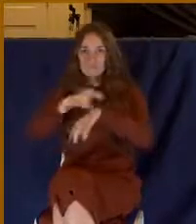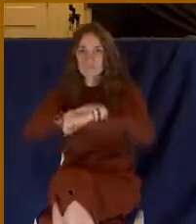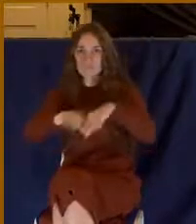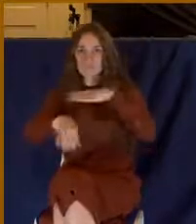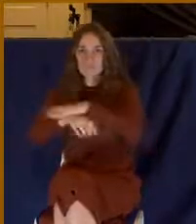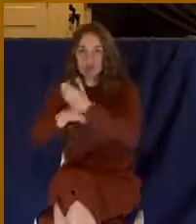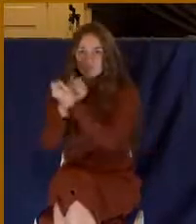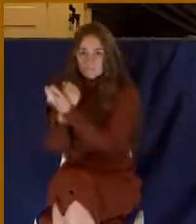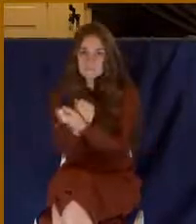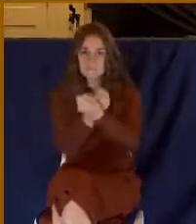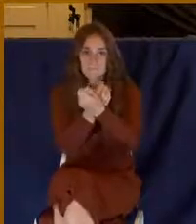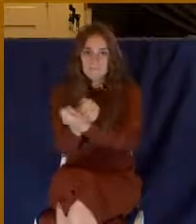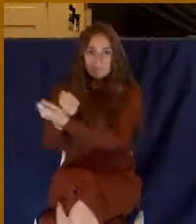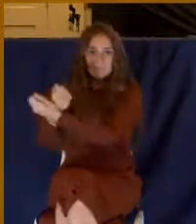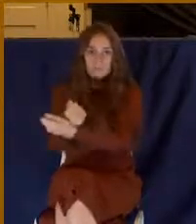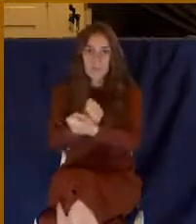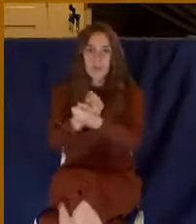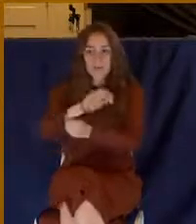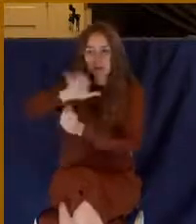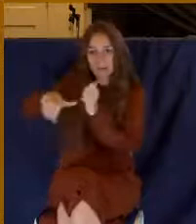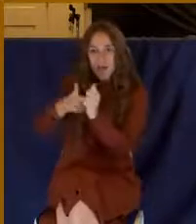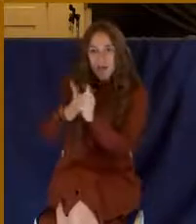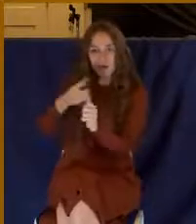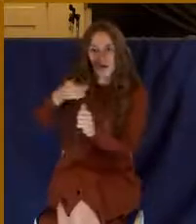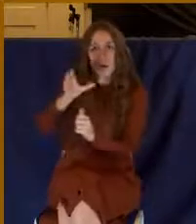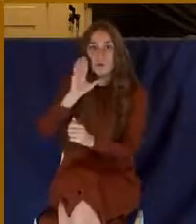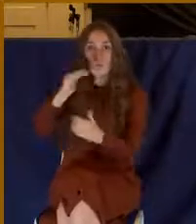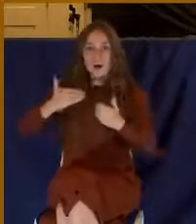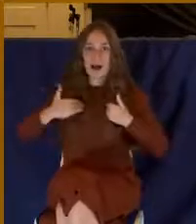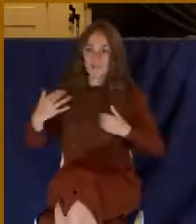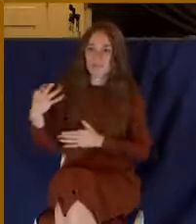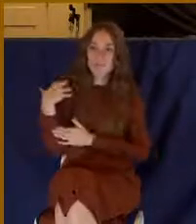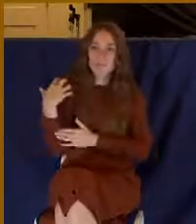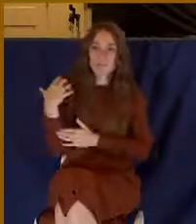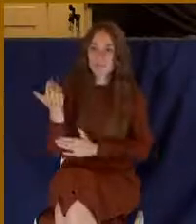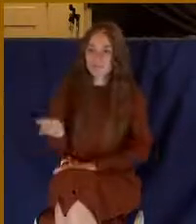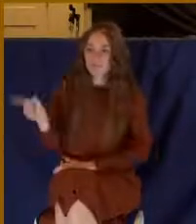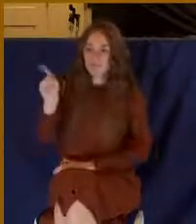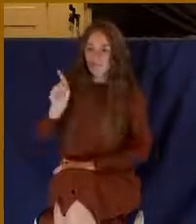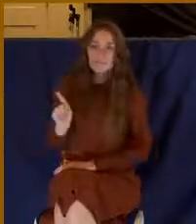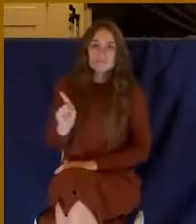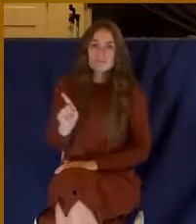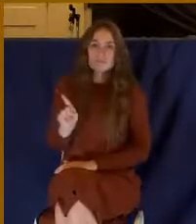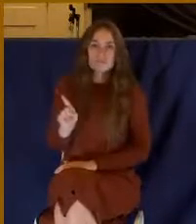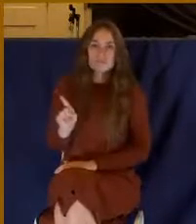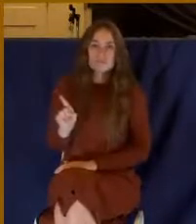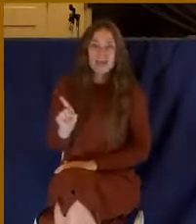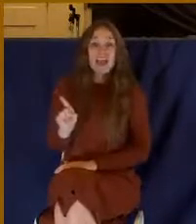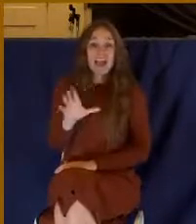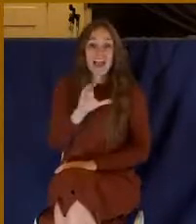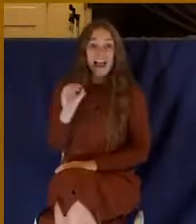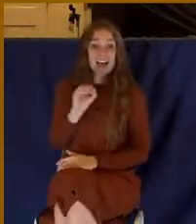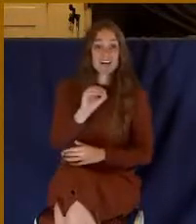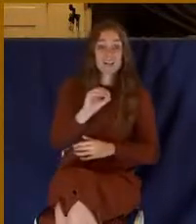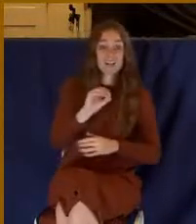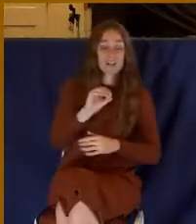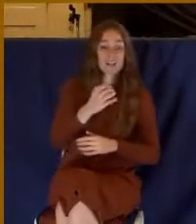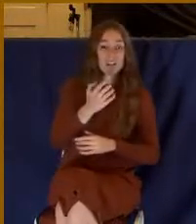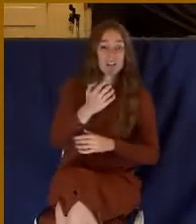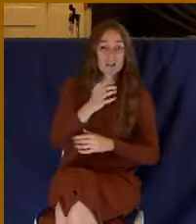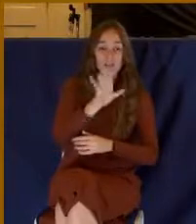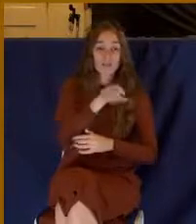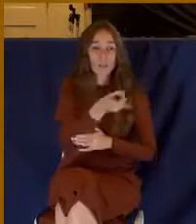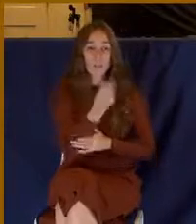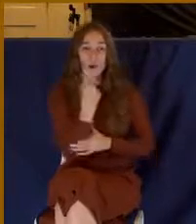chariot. And chained to the chariot would be the defeated general. And